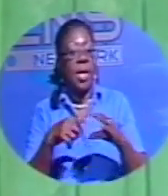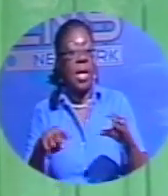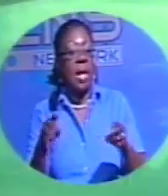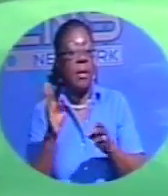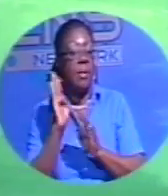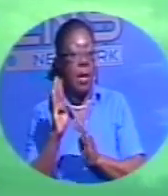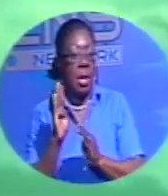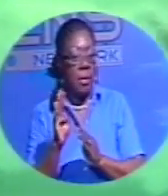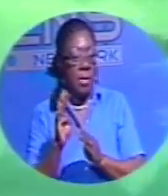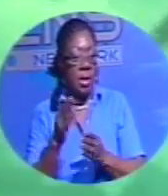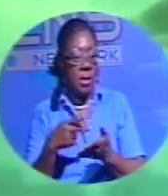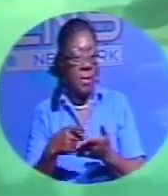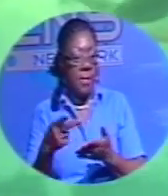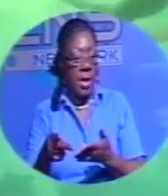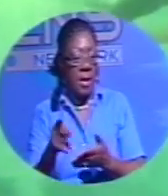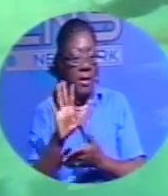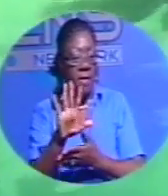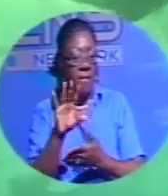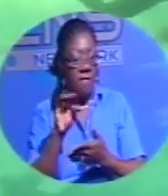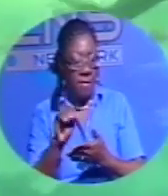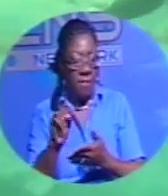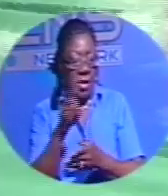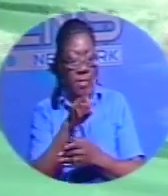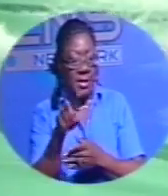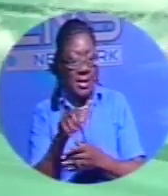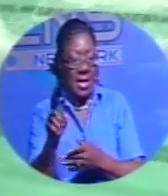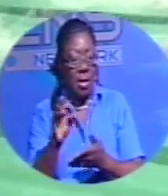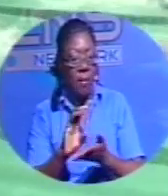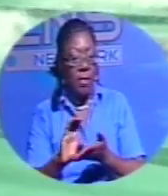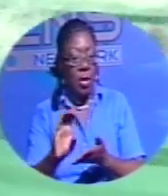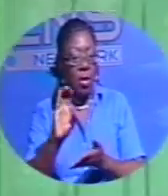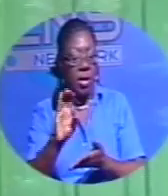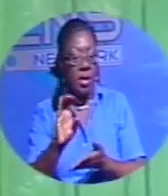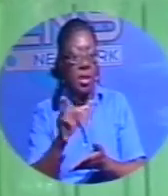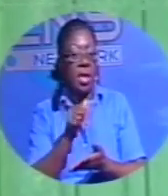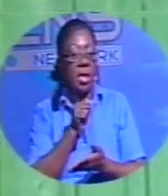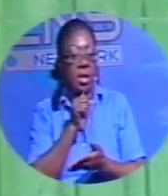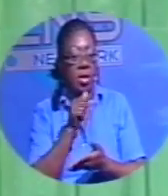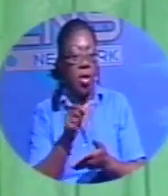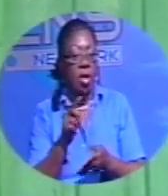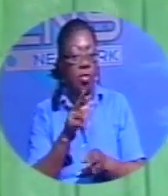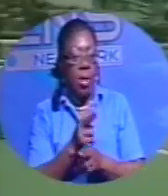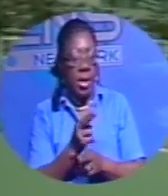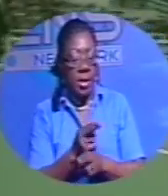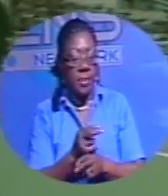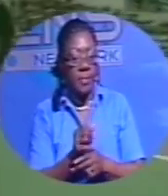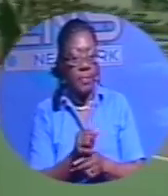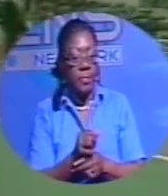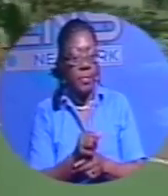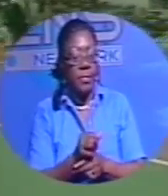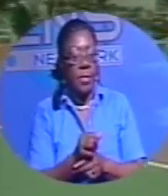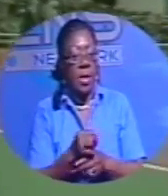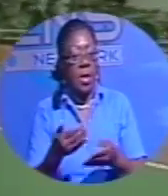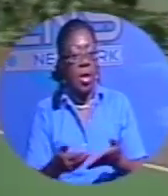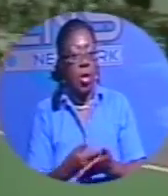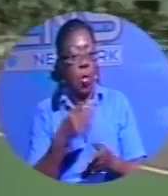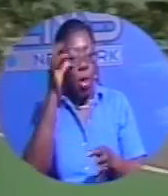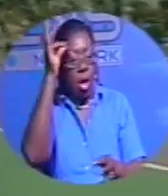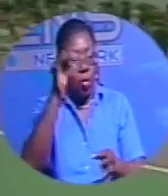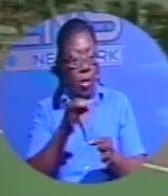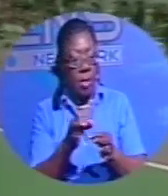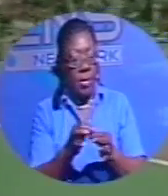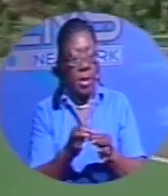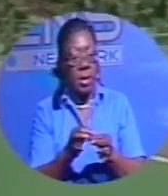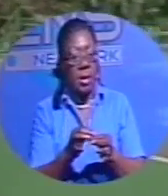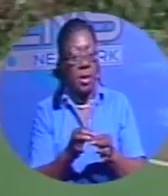a fee in excess of 50% of the cost of the rights are exaggerated. The new agreement is an improvement on the previous one granted CBL by